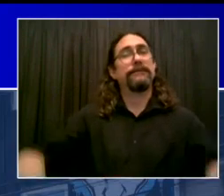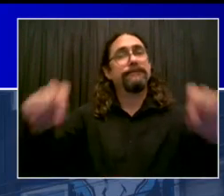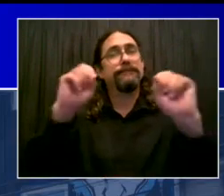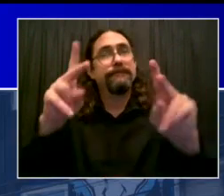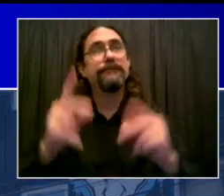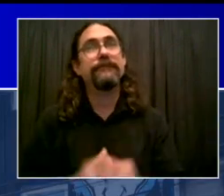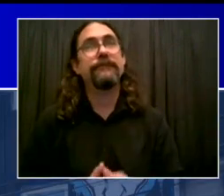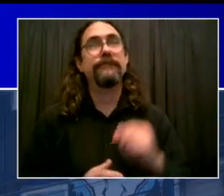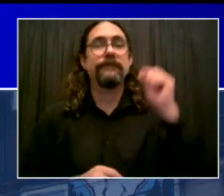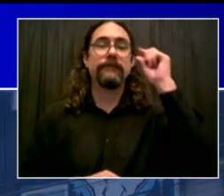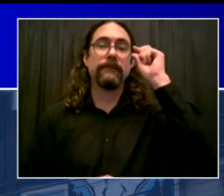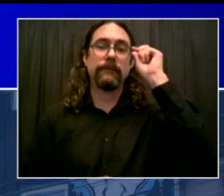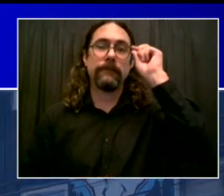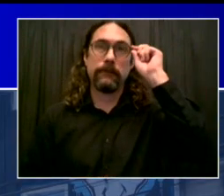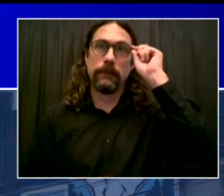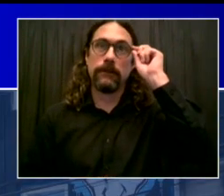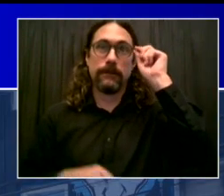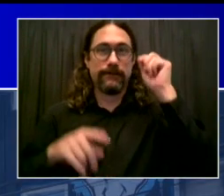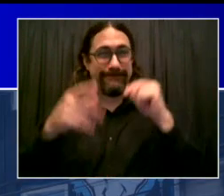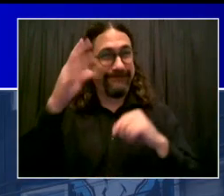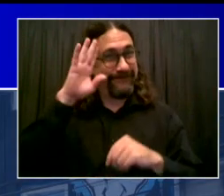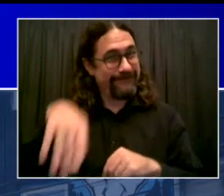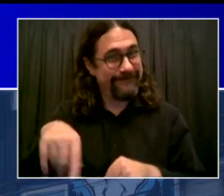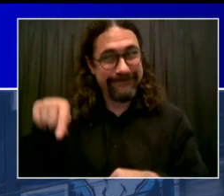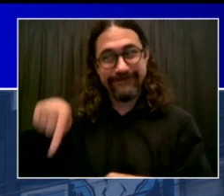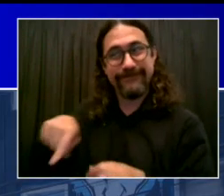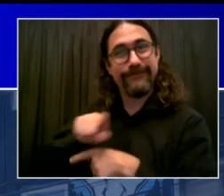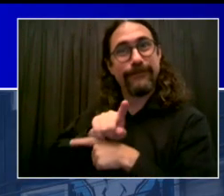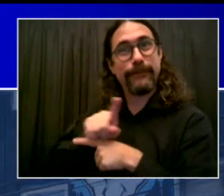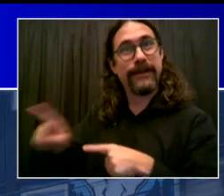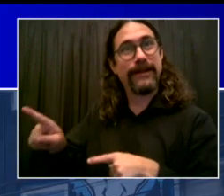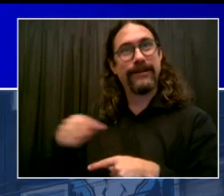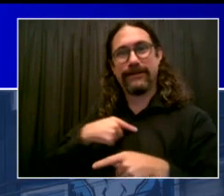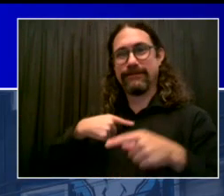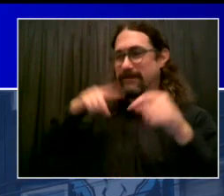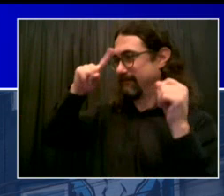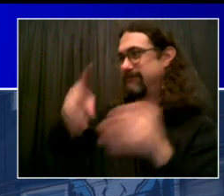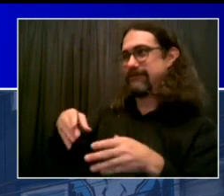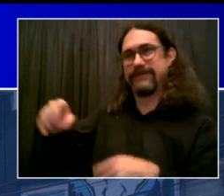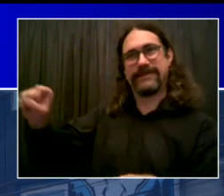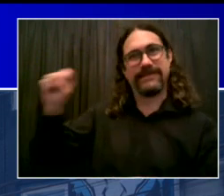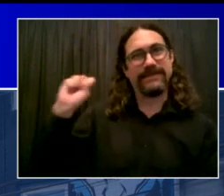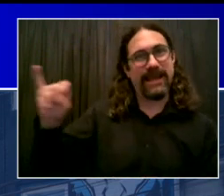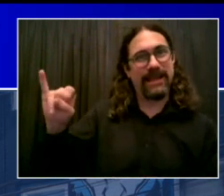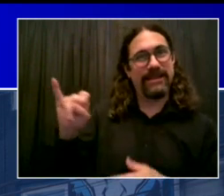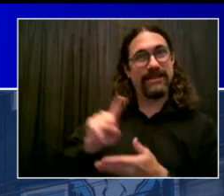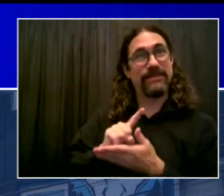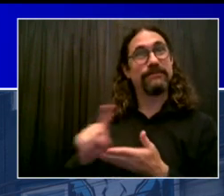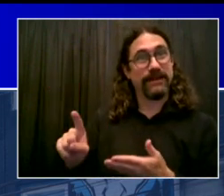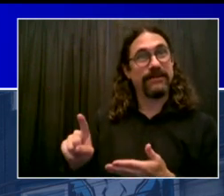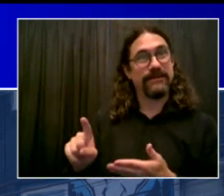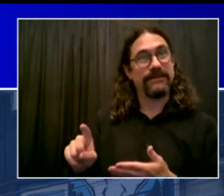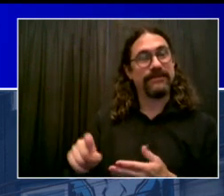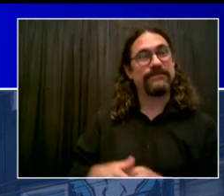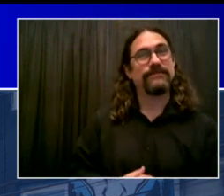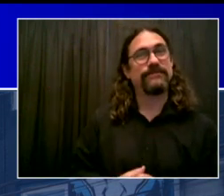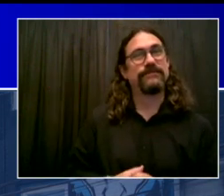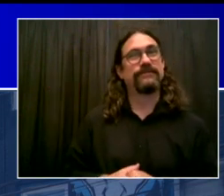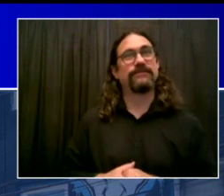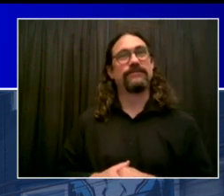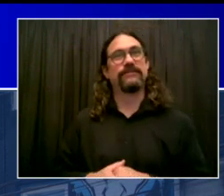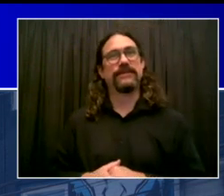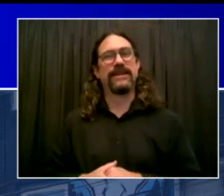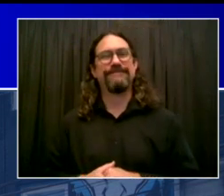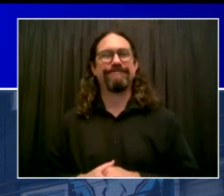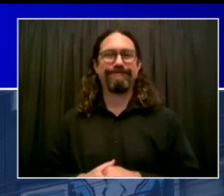already, and a lot more will happen. And this is our last press conference of the week, so I want to make sure we get some